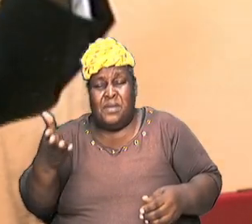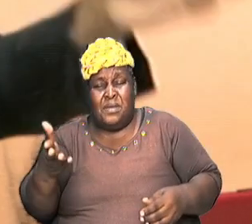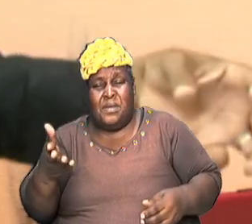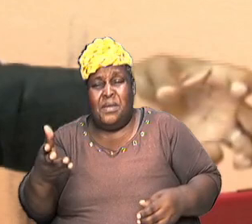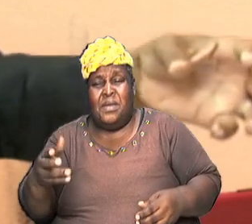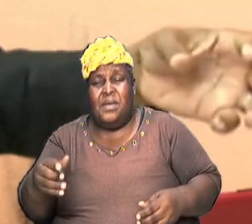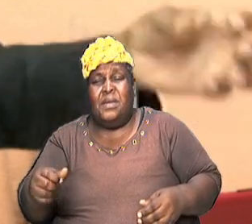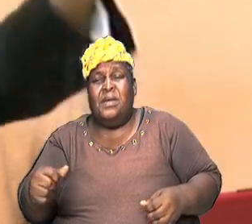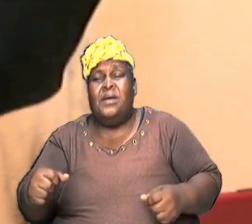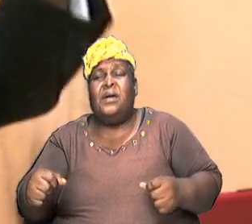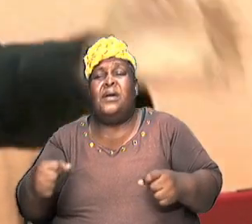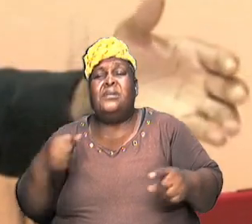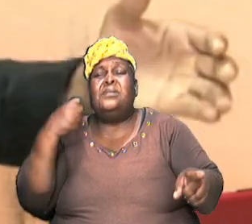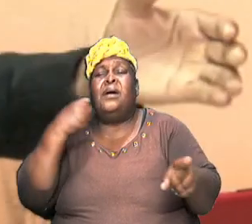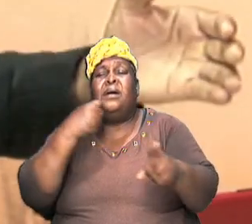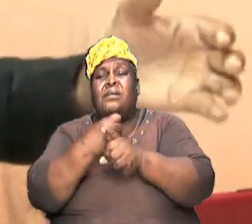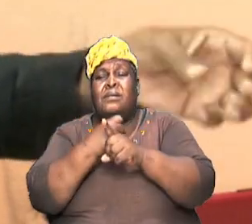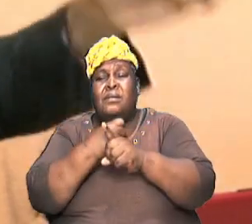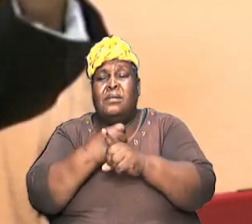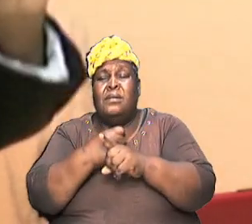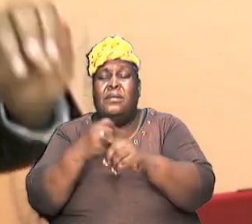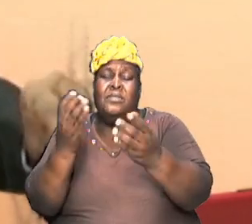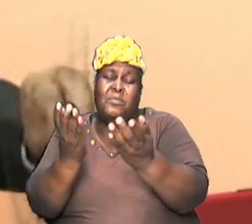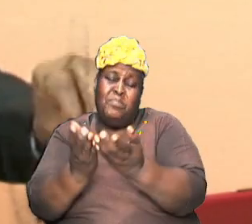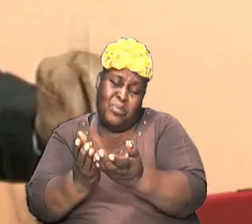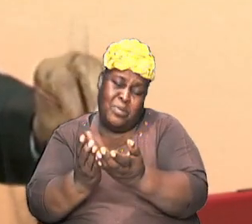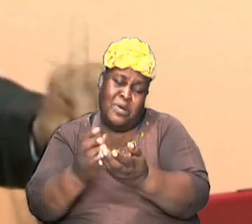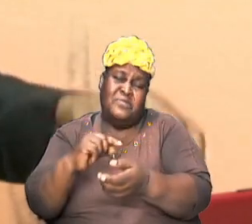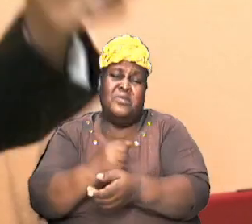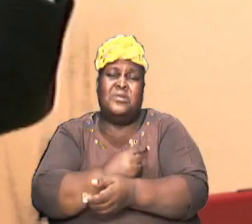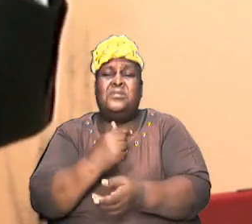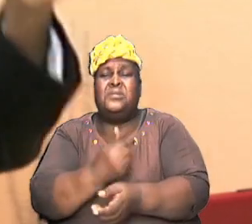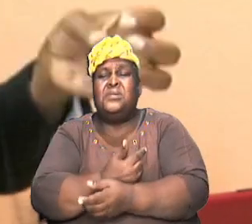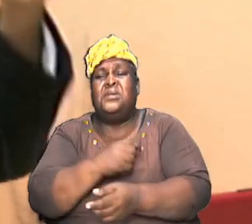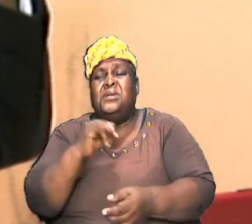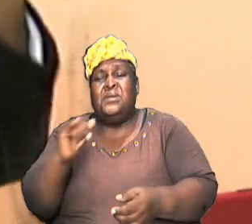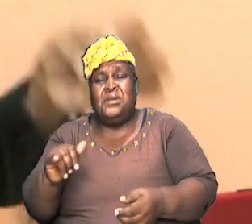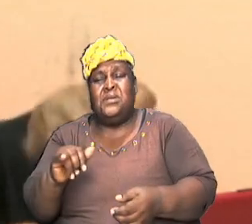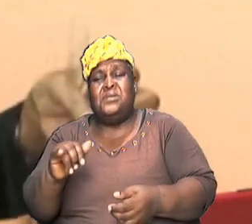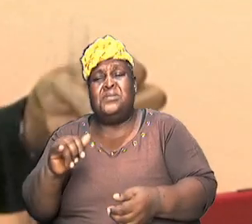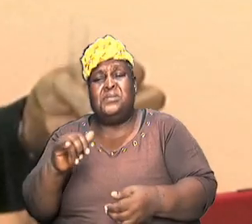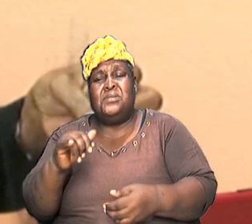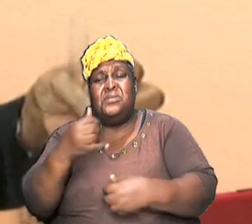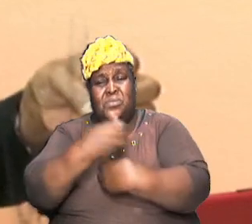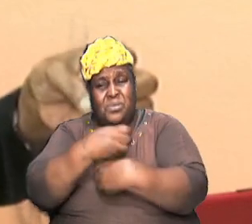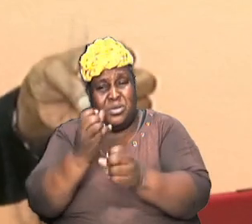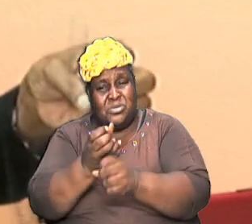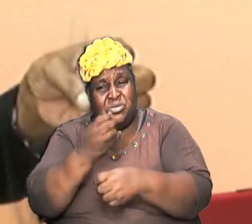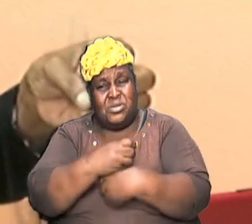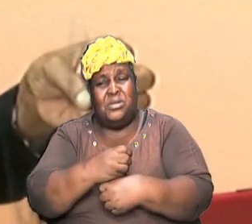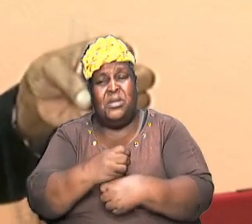it tells us everything yes the creation but yes redemption and this Melchizedek